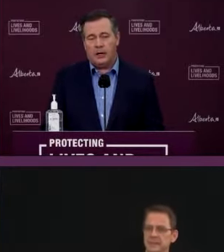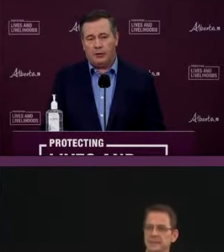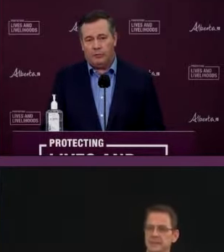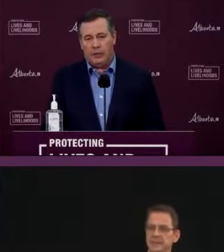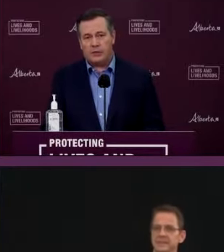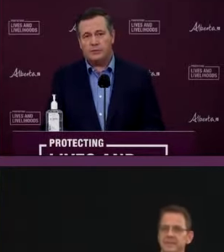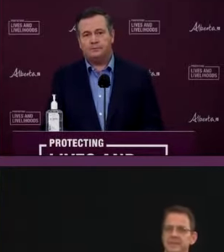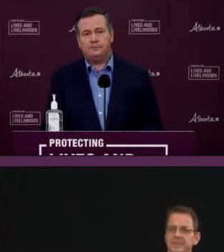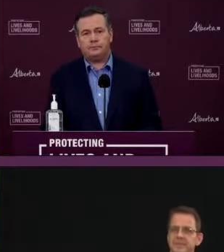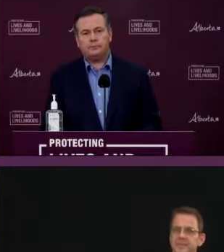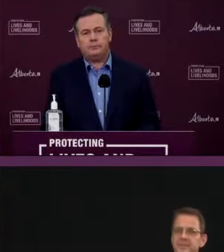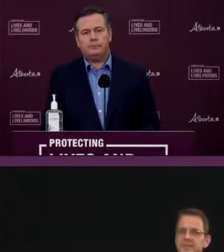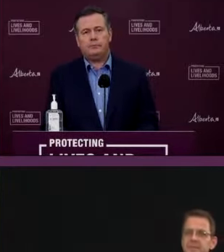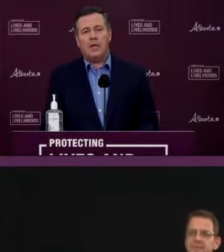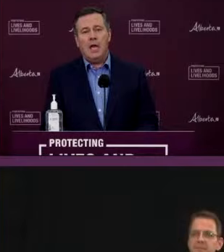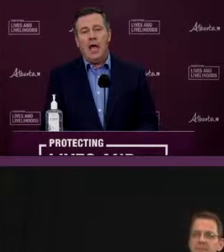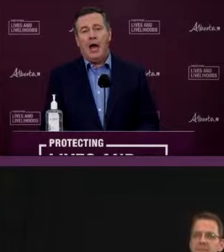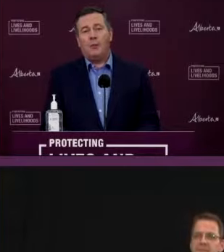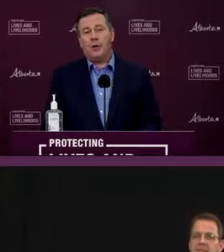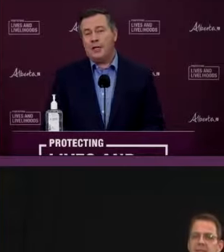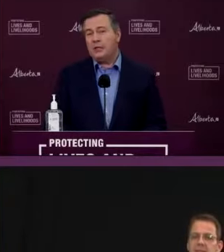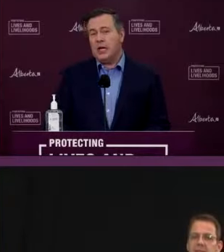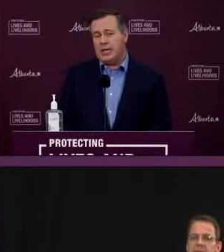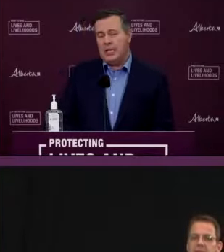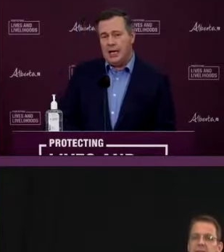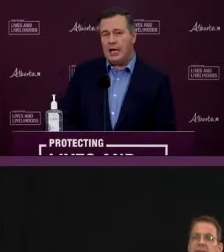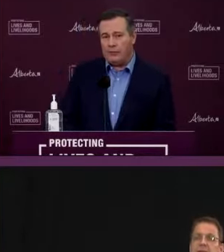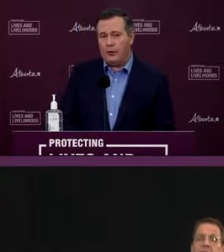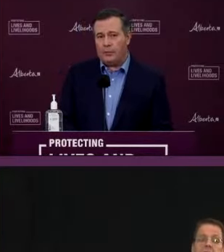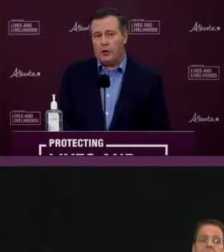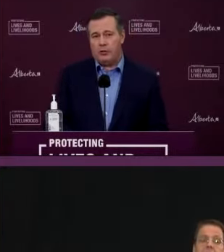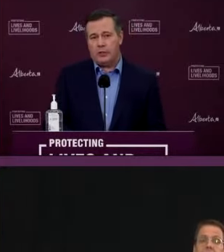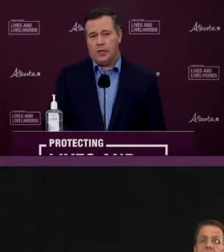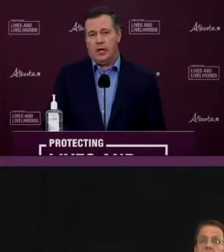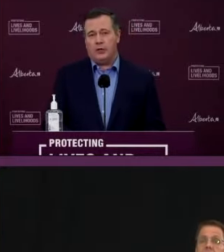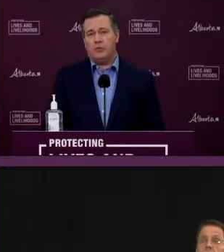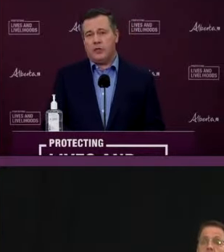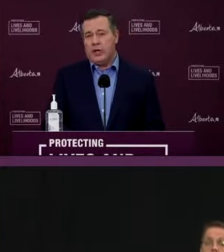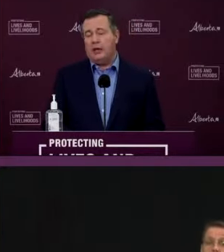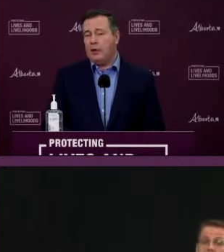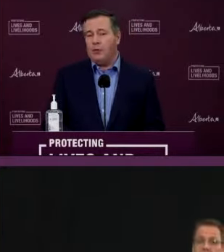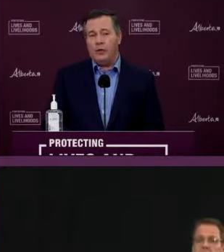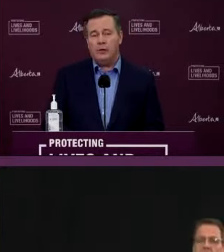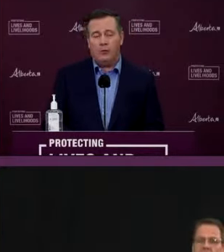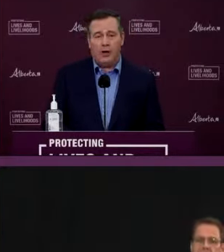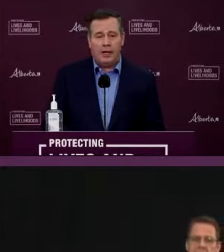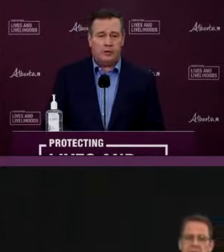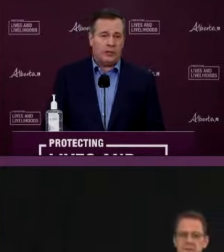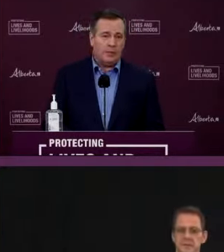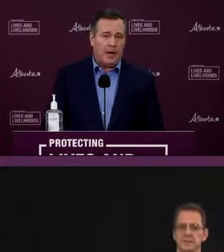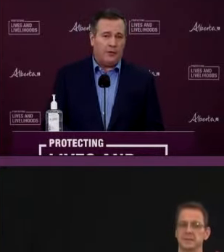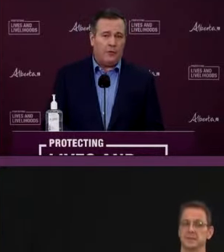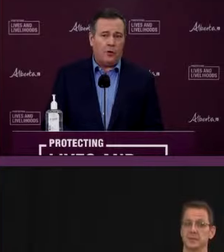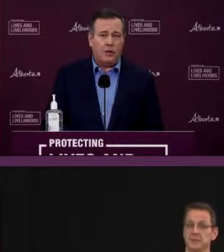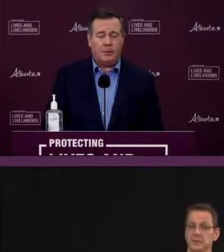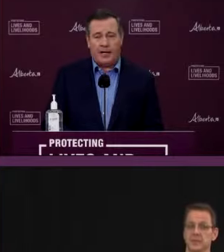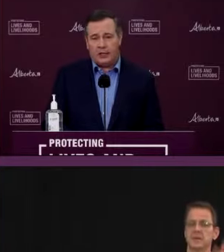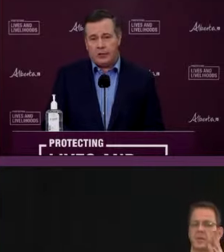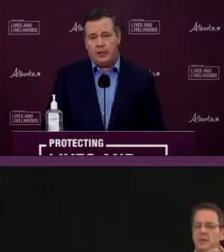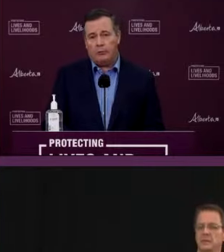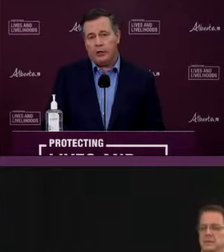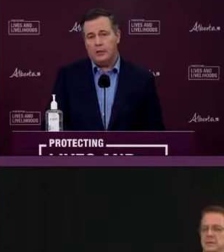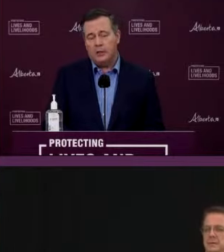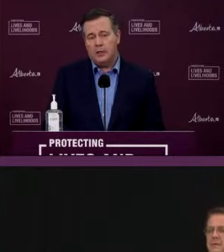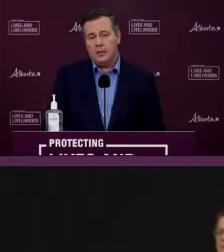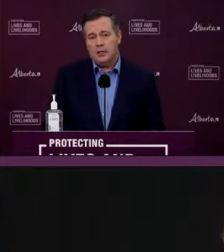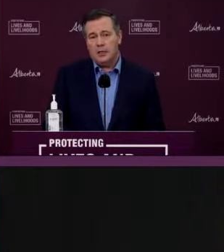in a couple of minutes. Alberta is taking a careful approach as we said that we would when announcing the path forward back